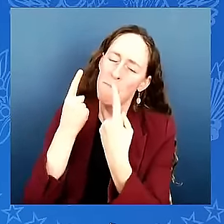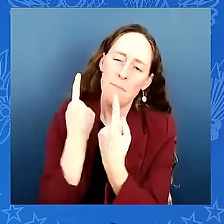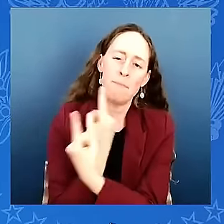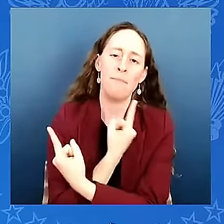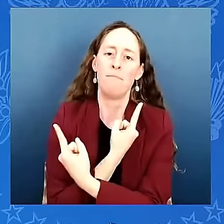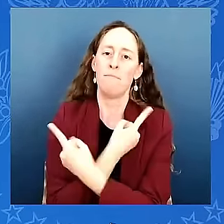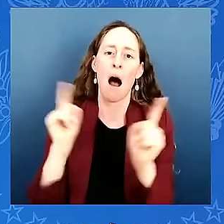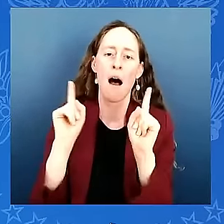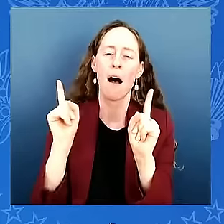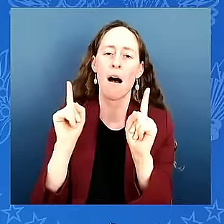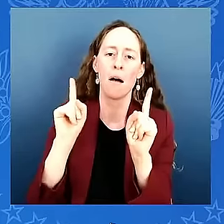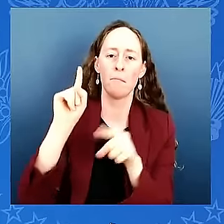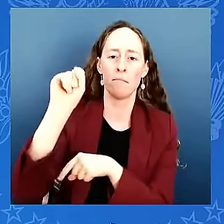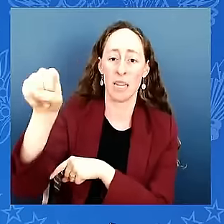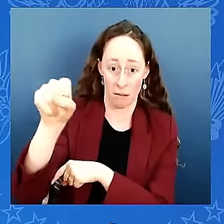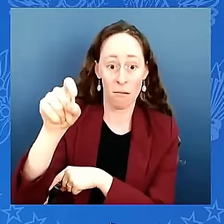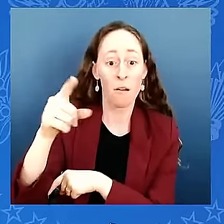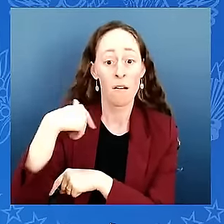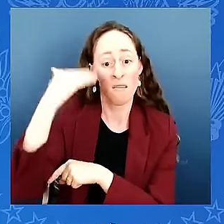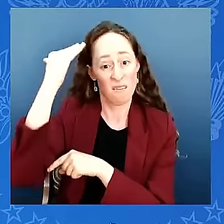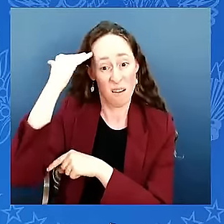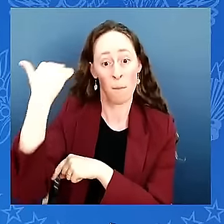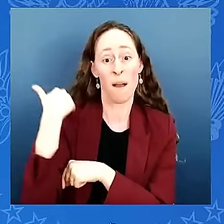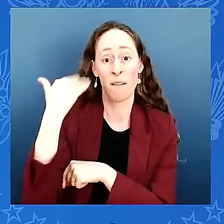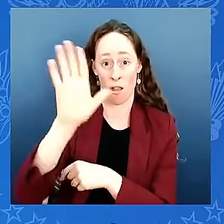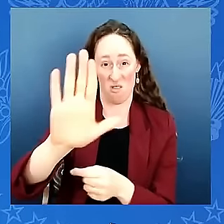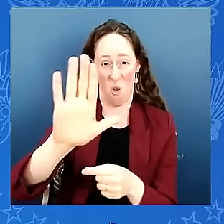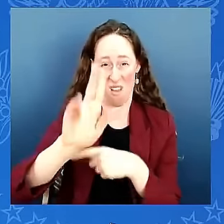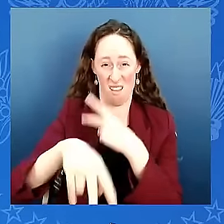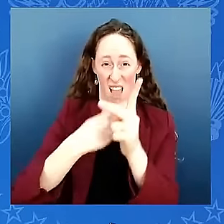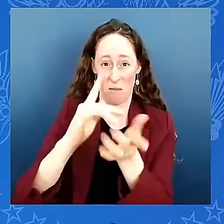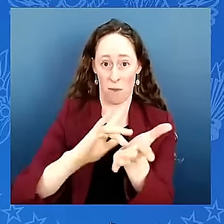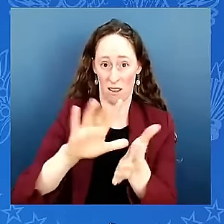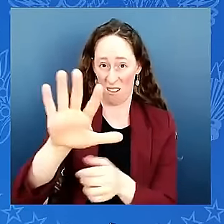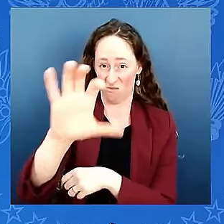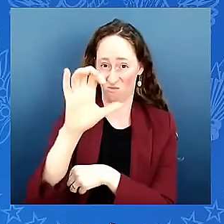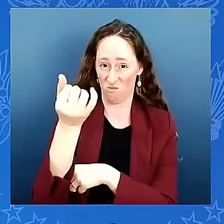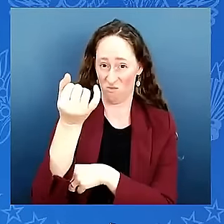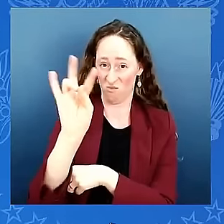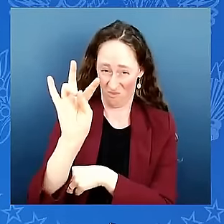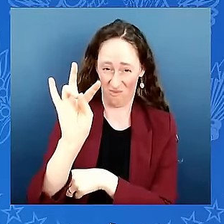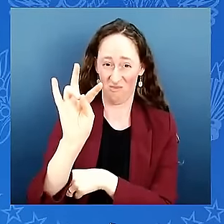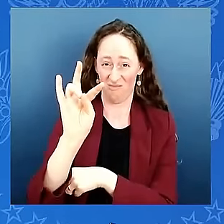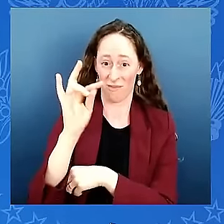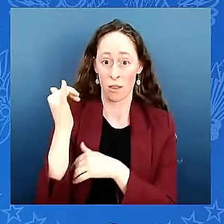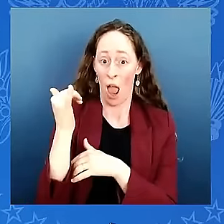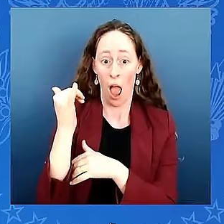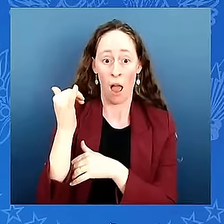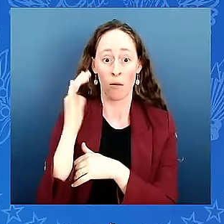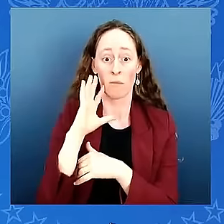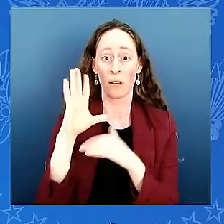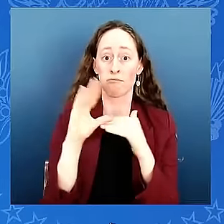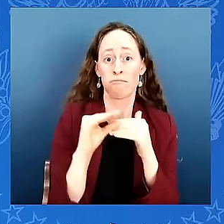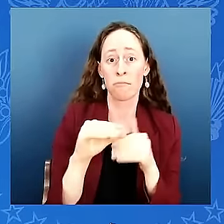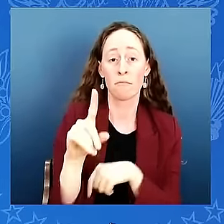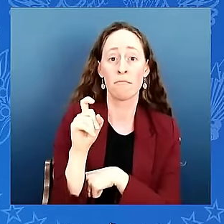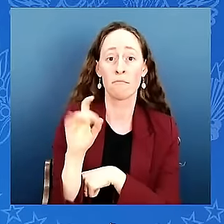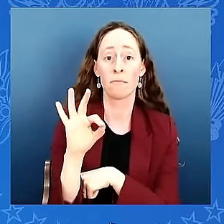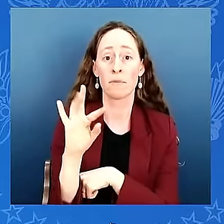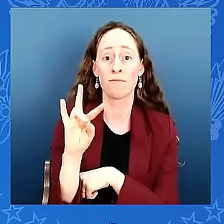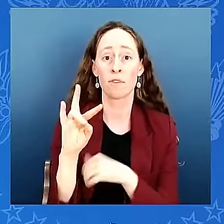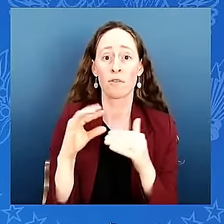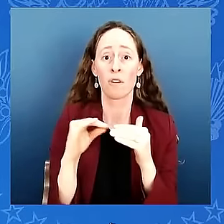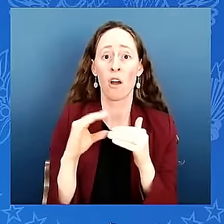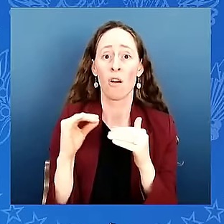197 for people on medicare and the idea that you were paying as much i mean the